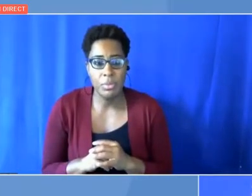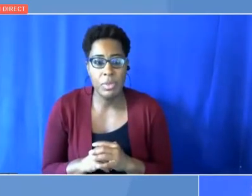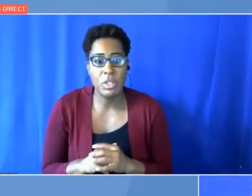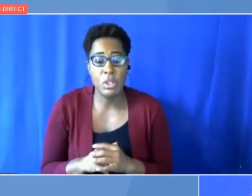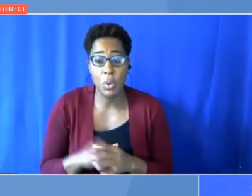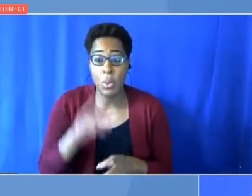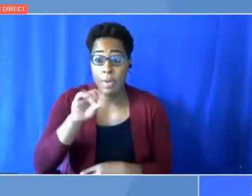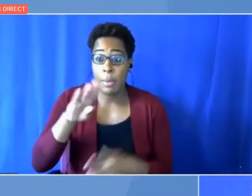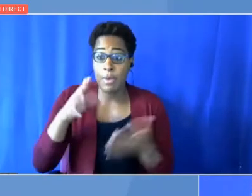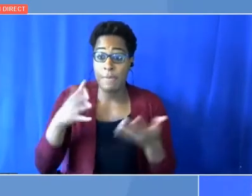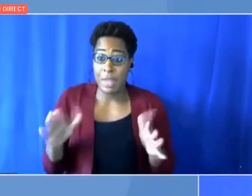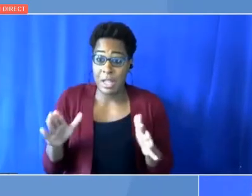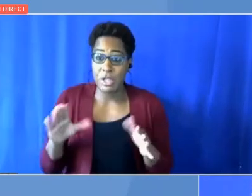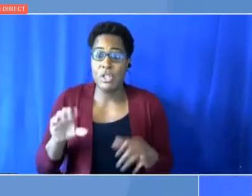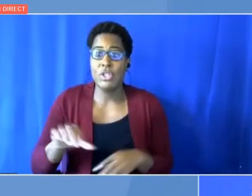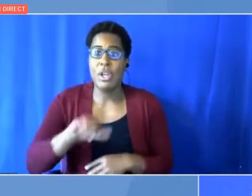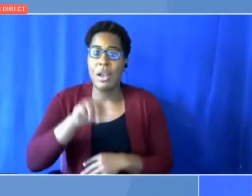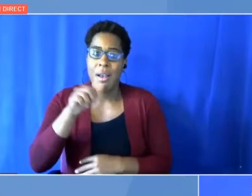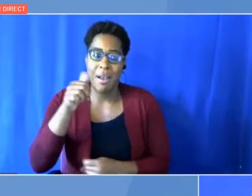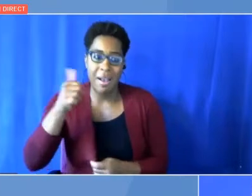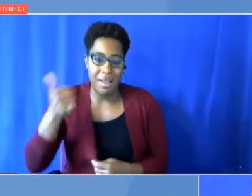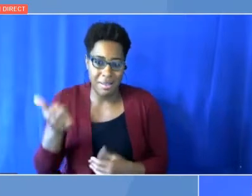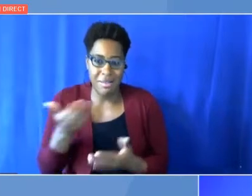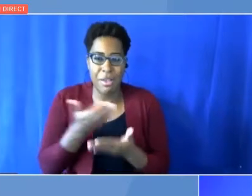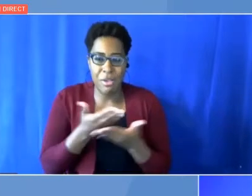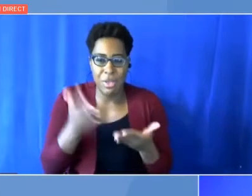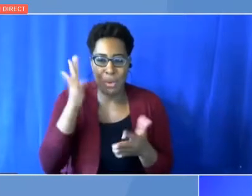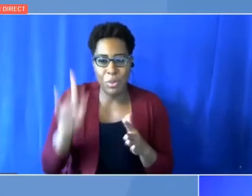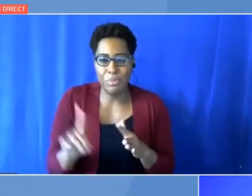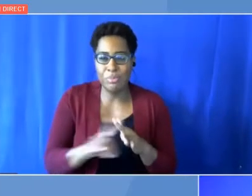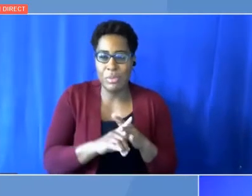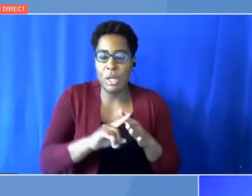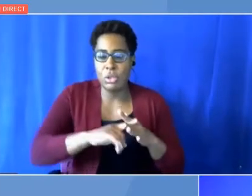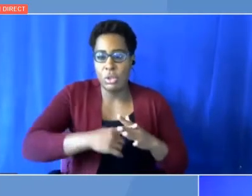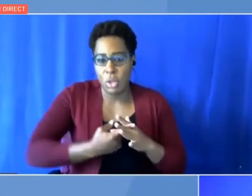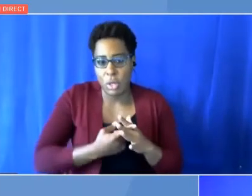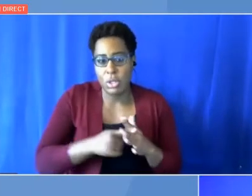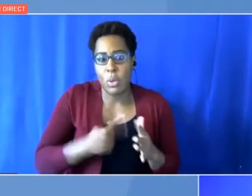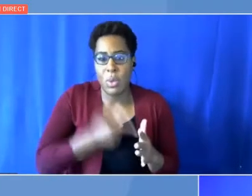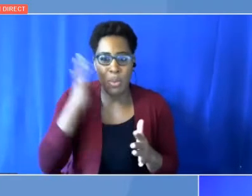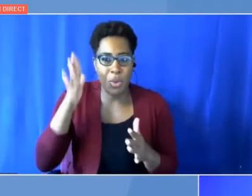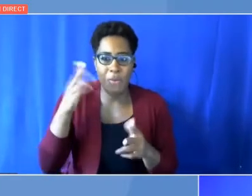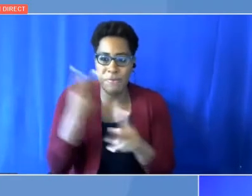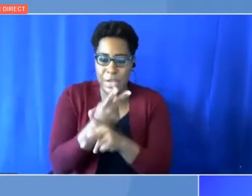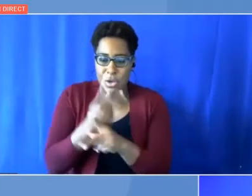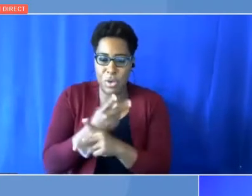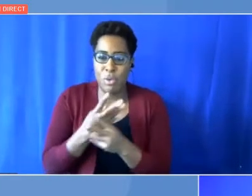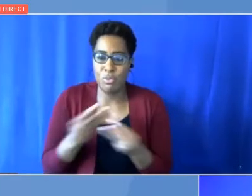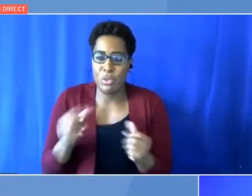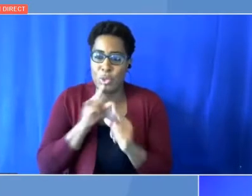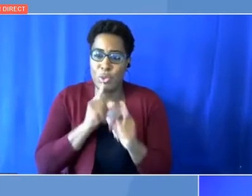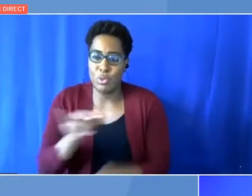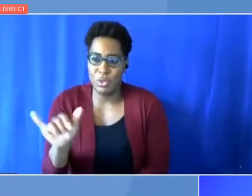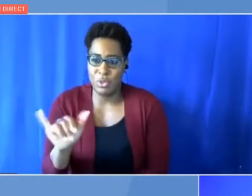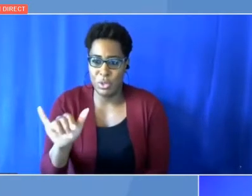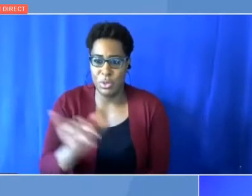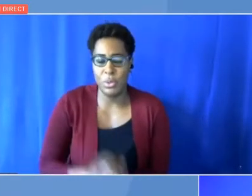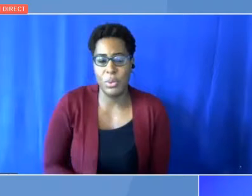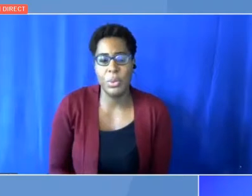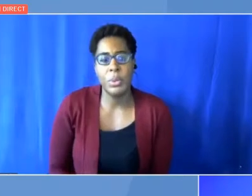and we will come up with some suggestions there too. Thank you so much for that, Fatih. Minister Banali, I want to come back to you, and